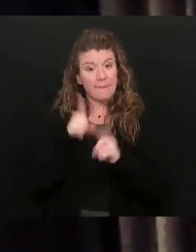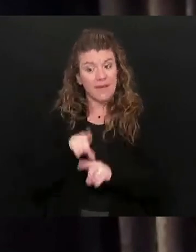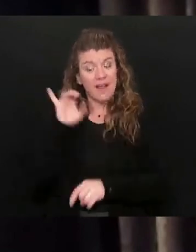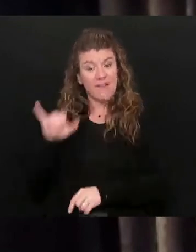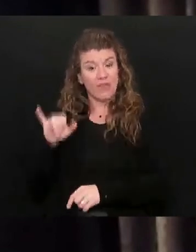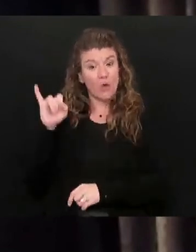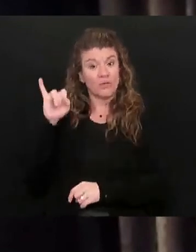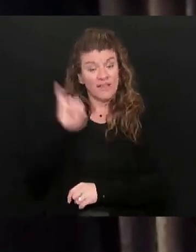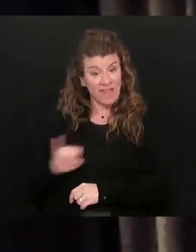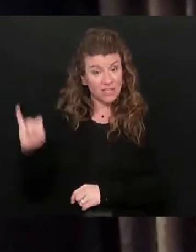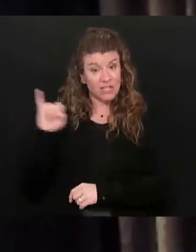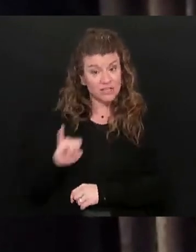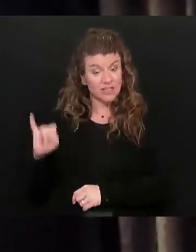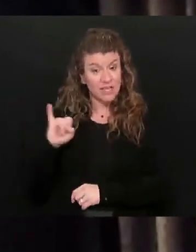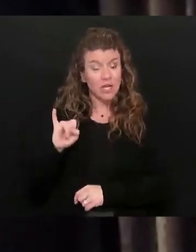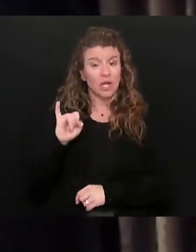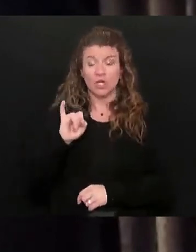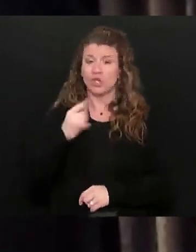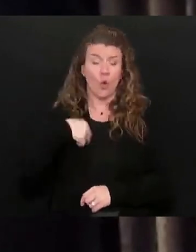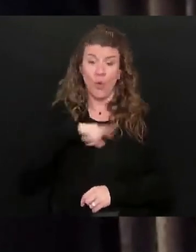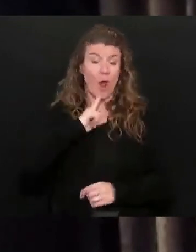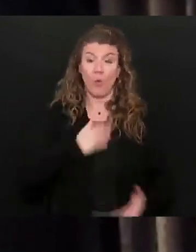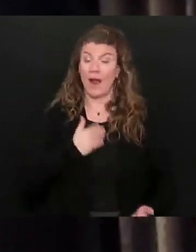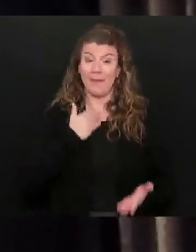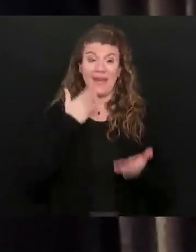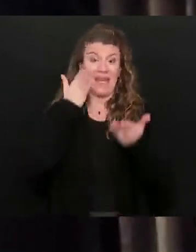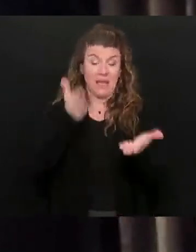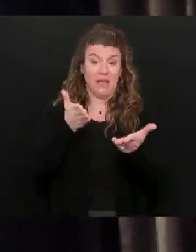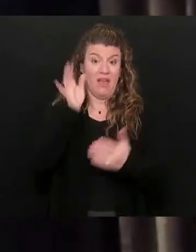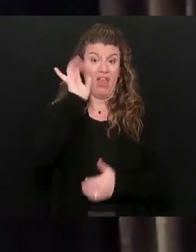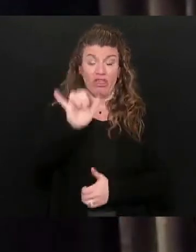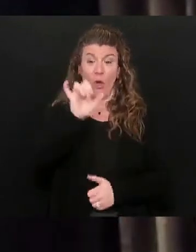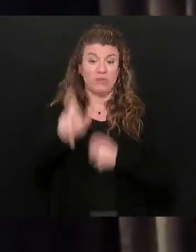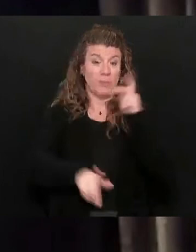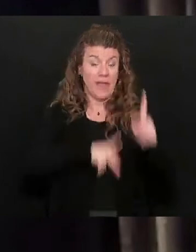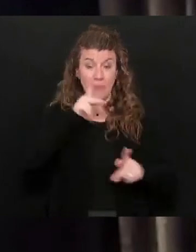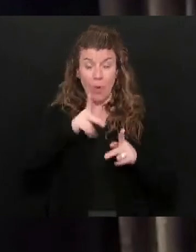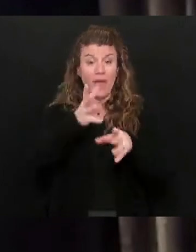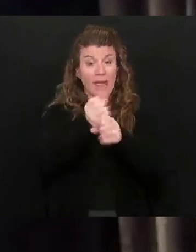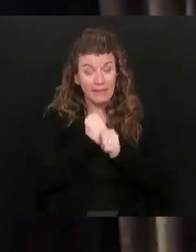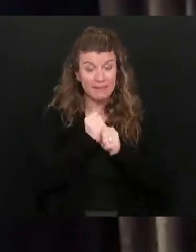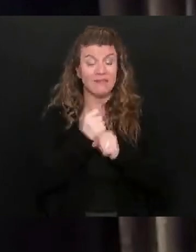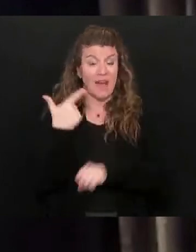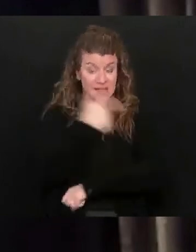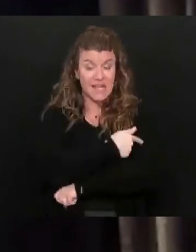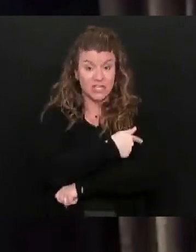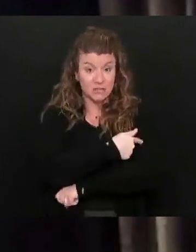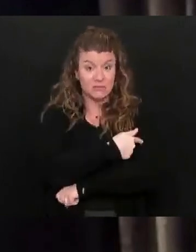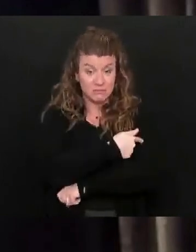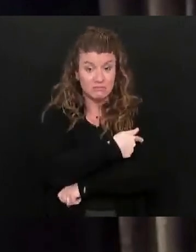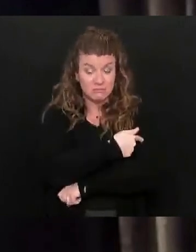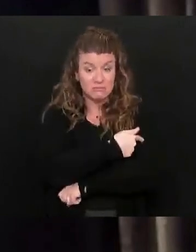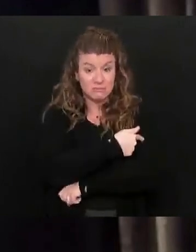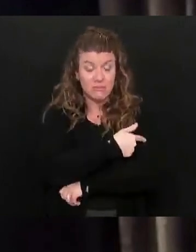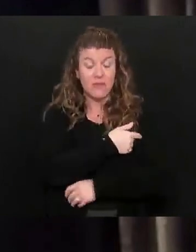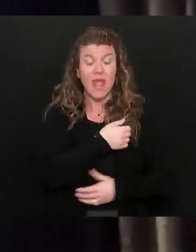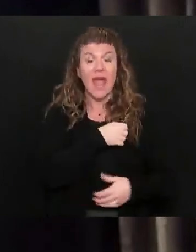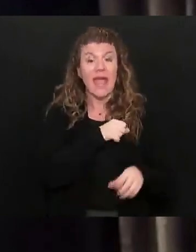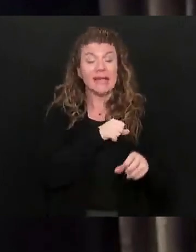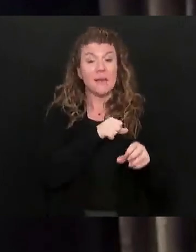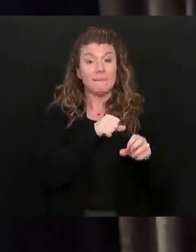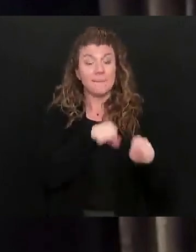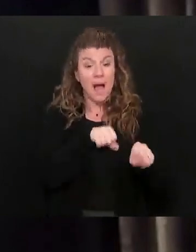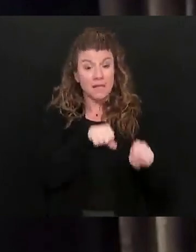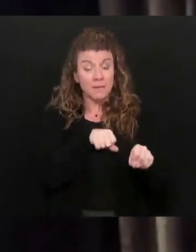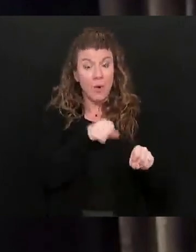And, therefore, we are very much recommending that these people be vaccinated. It's possible that